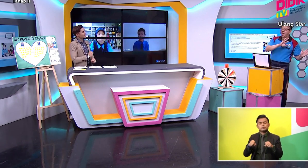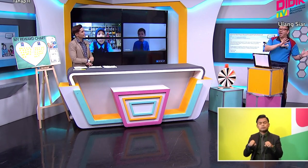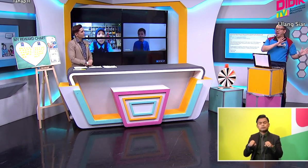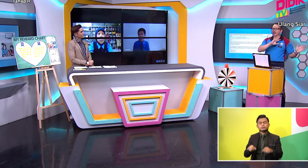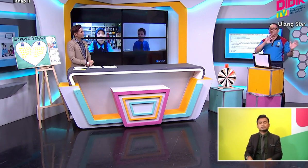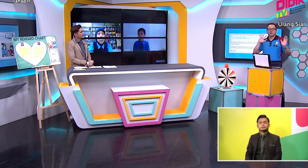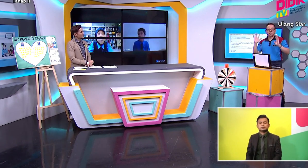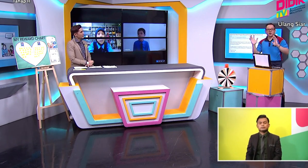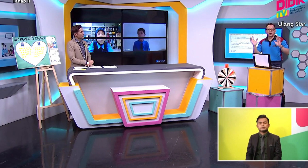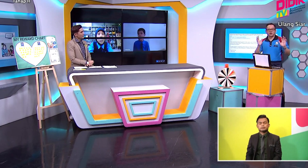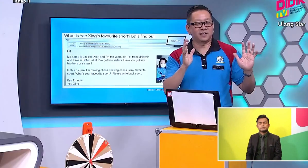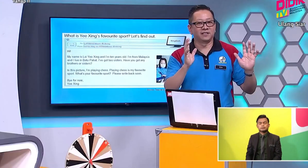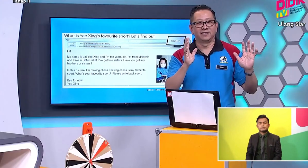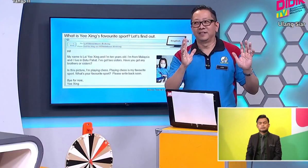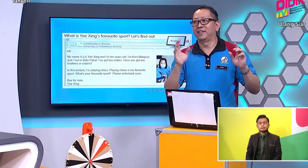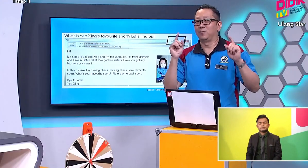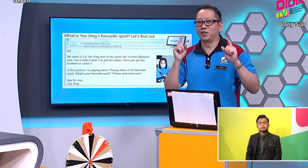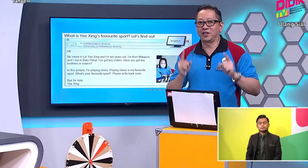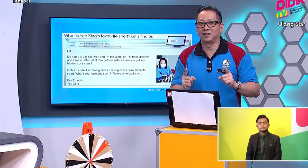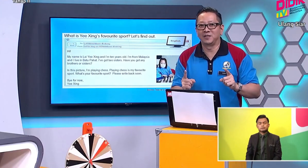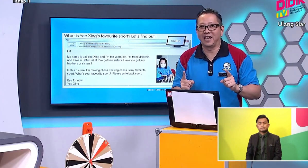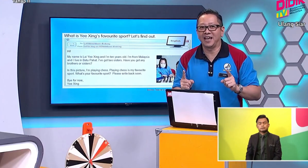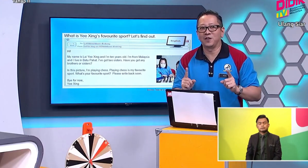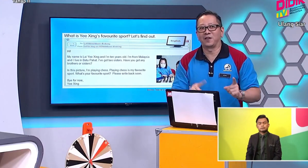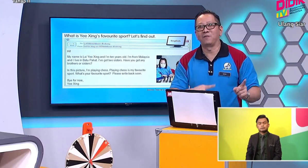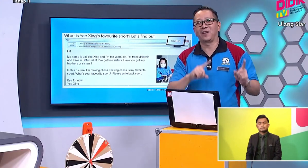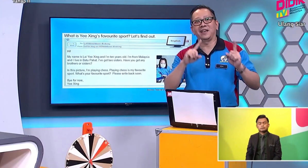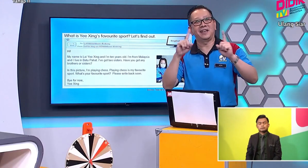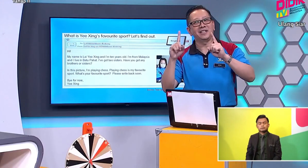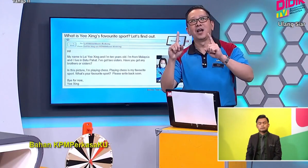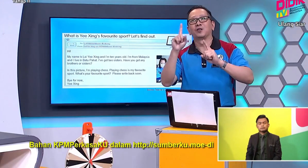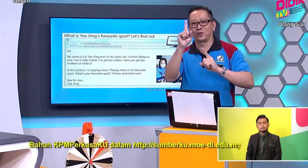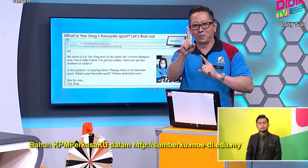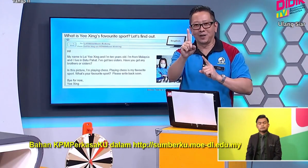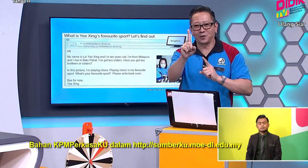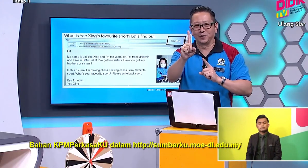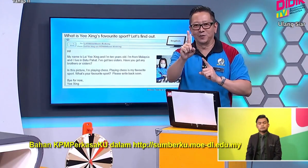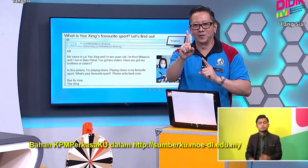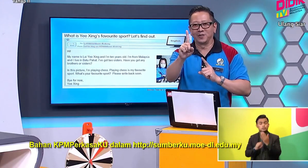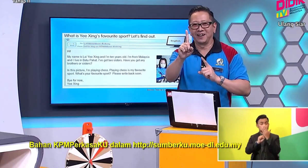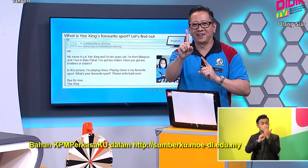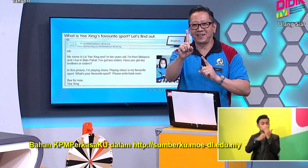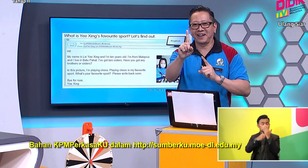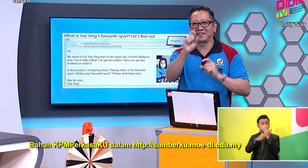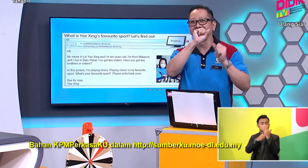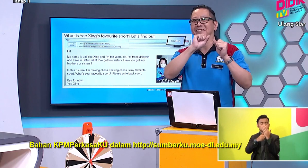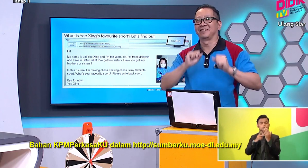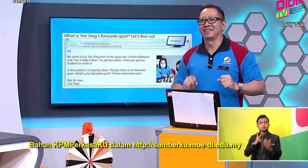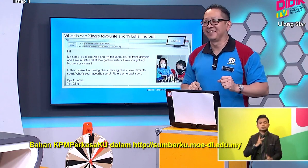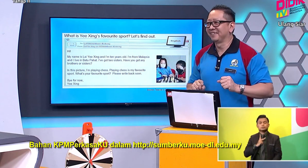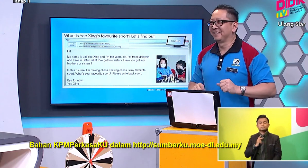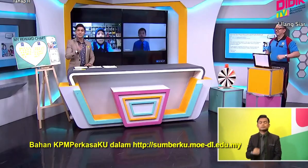resources. Any resource that we share today, you can find in Sumbaku. Alright.